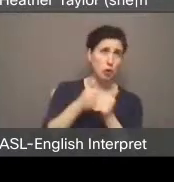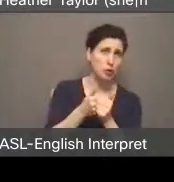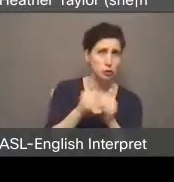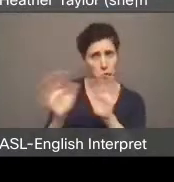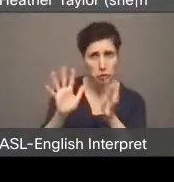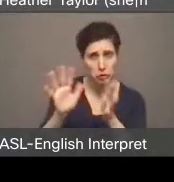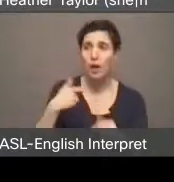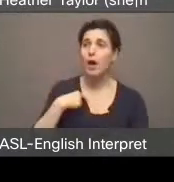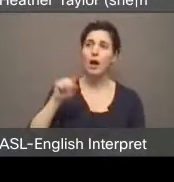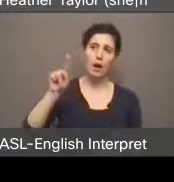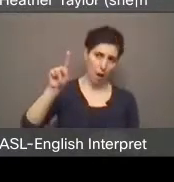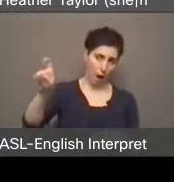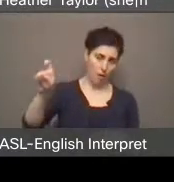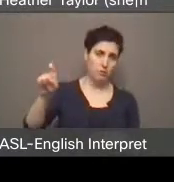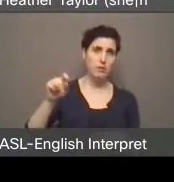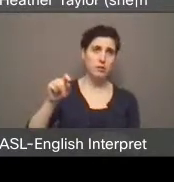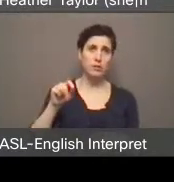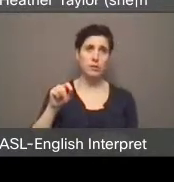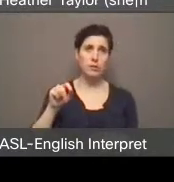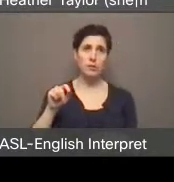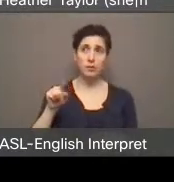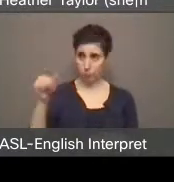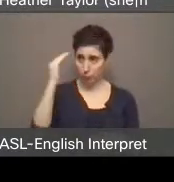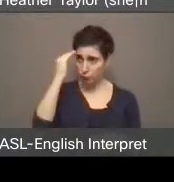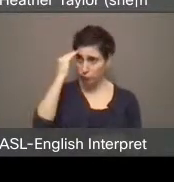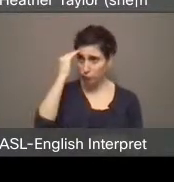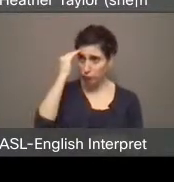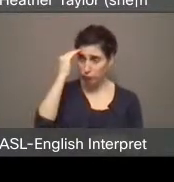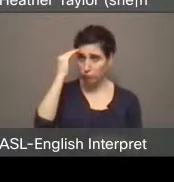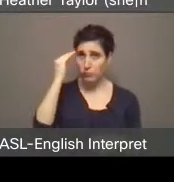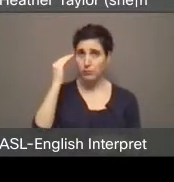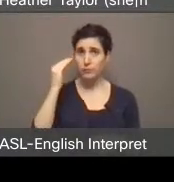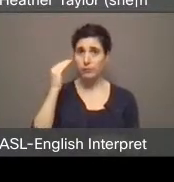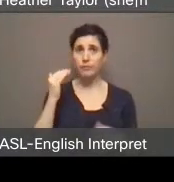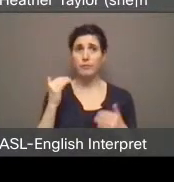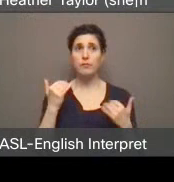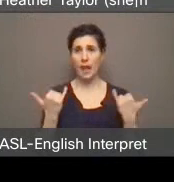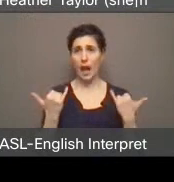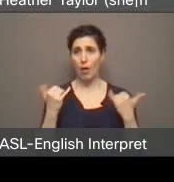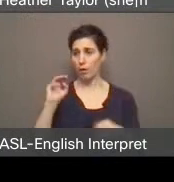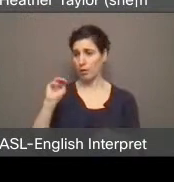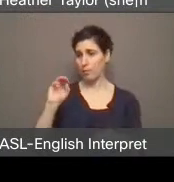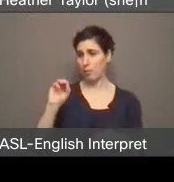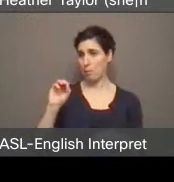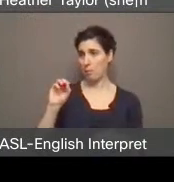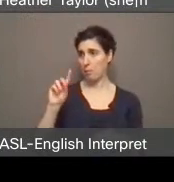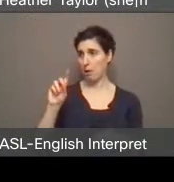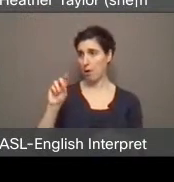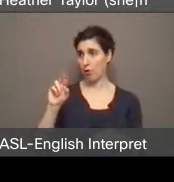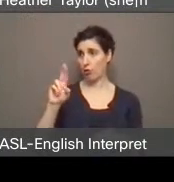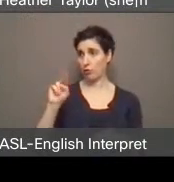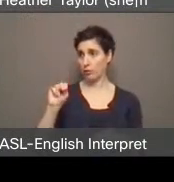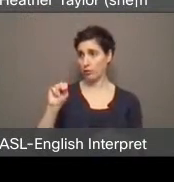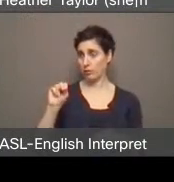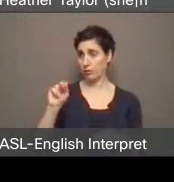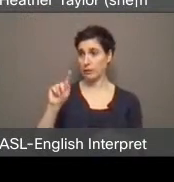Um, did you know that as part of the modern modern TO program? Um,